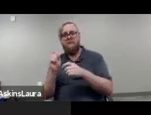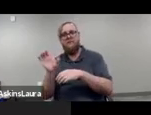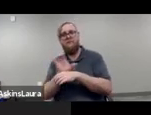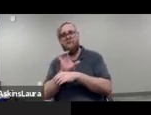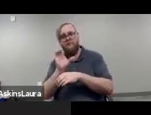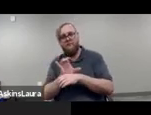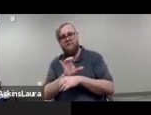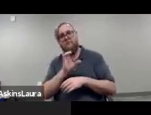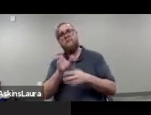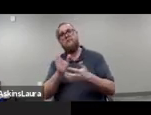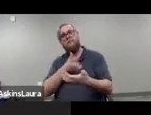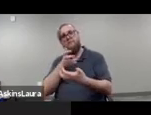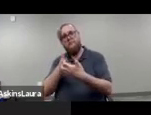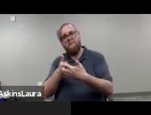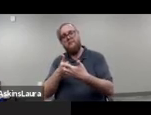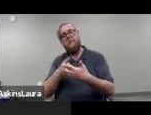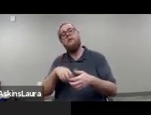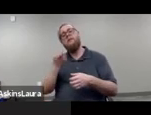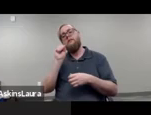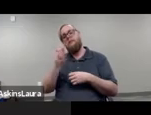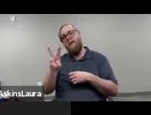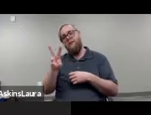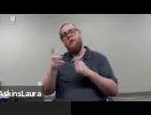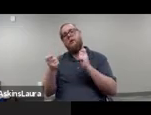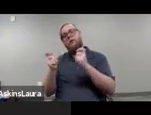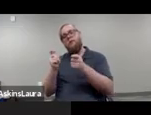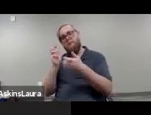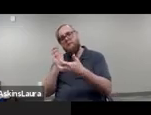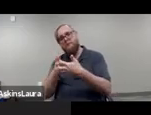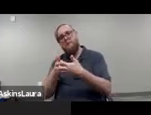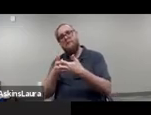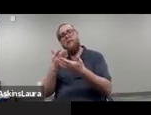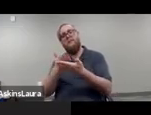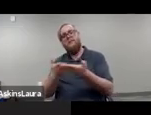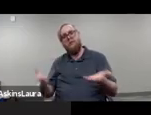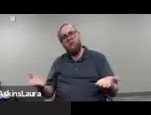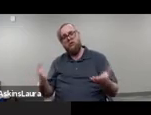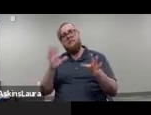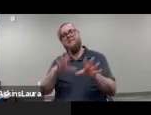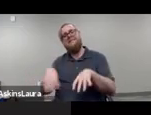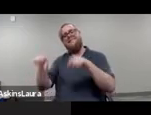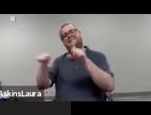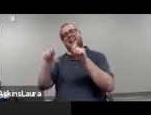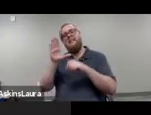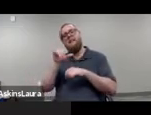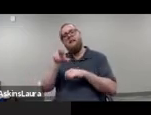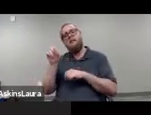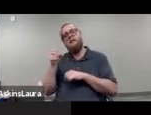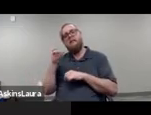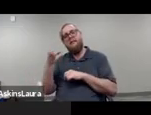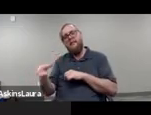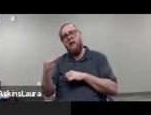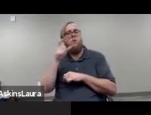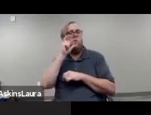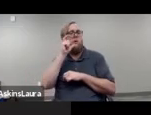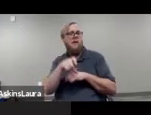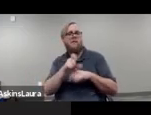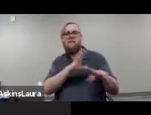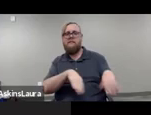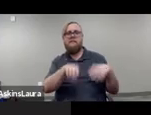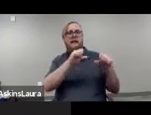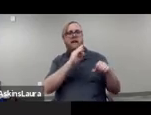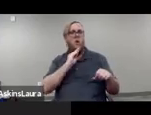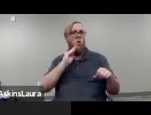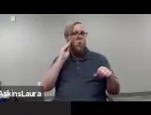software and accessible features to take the census at a hub site rather than individually in their own home or